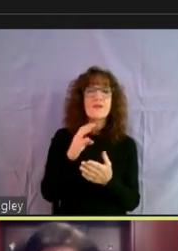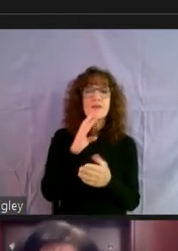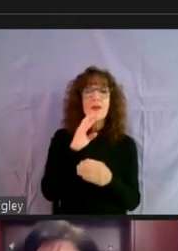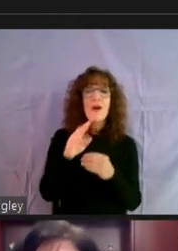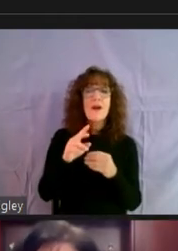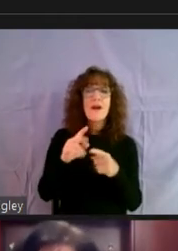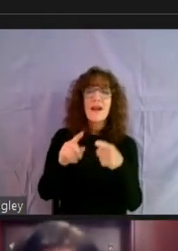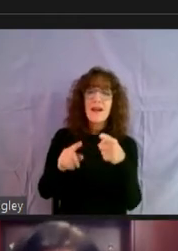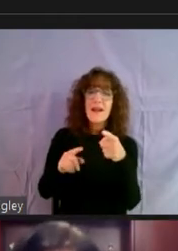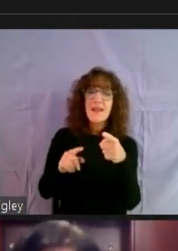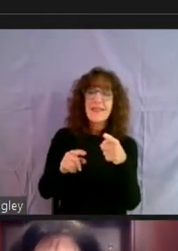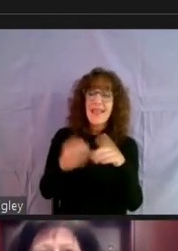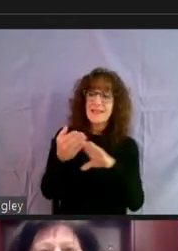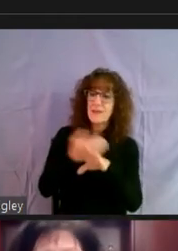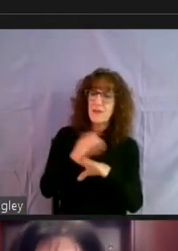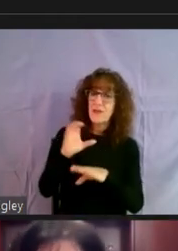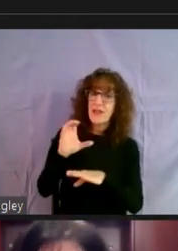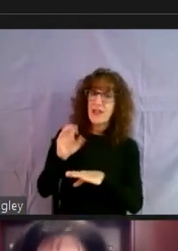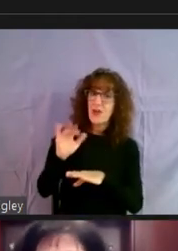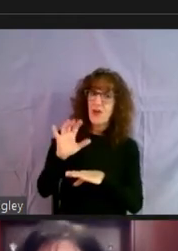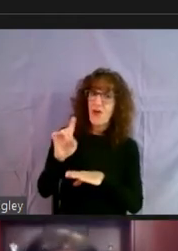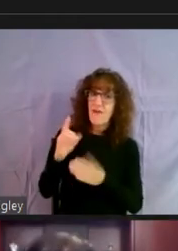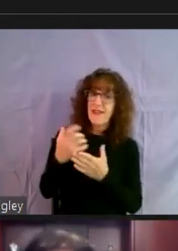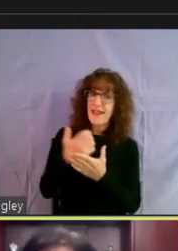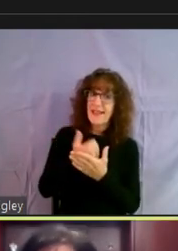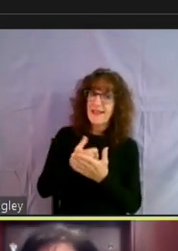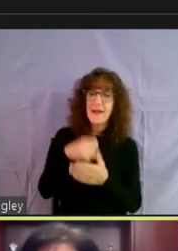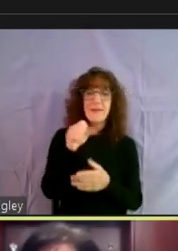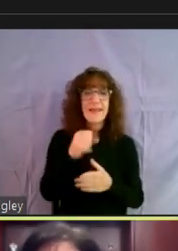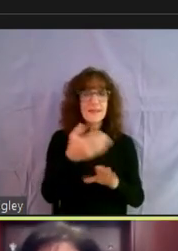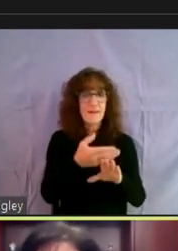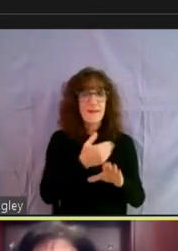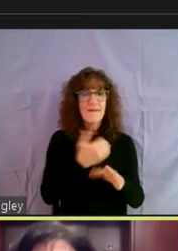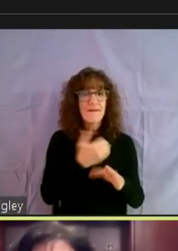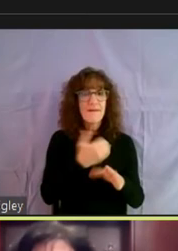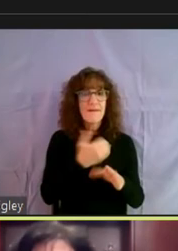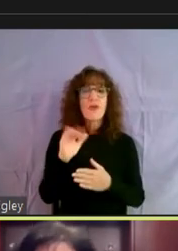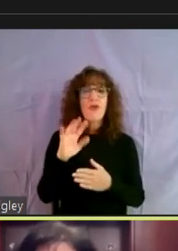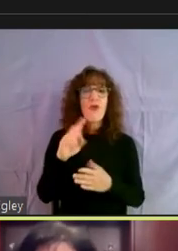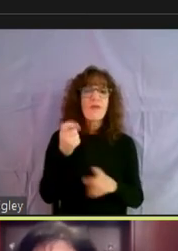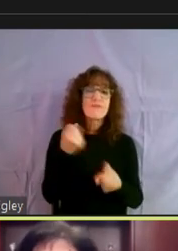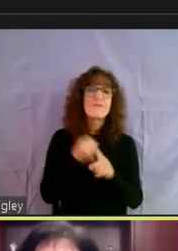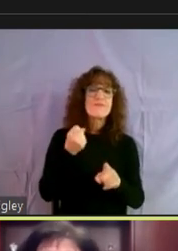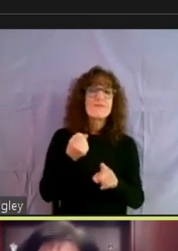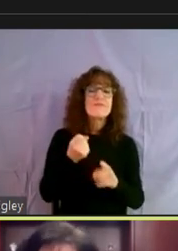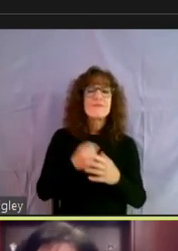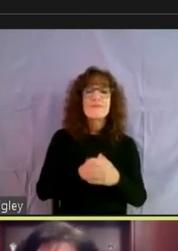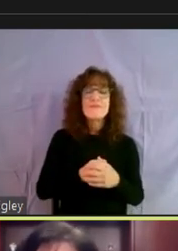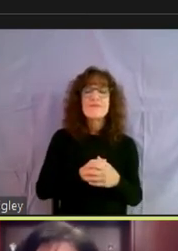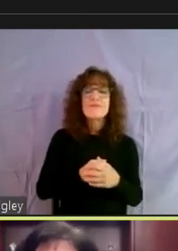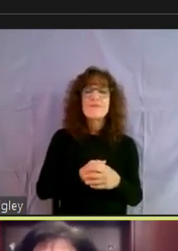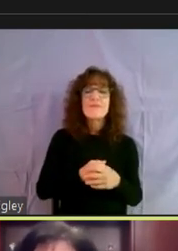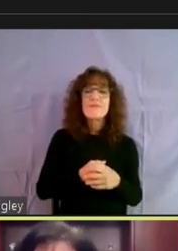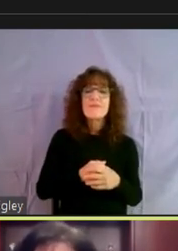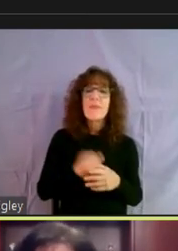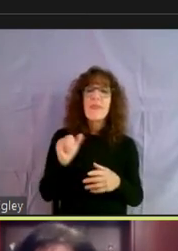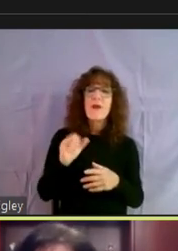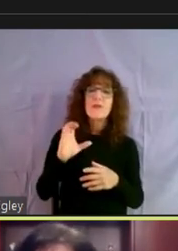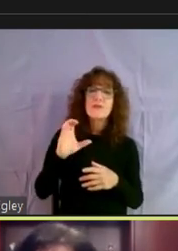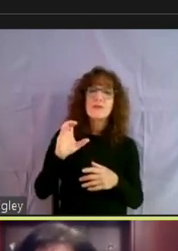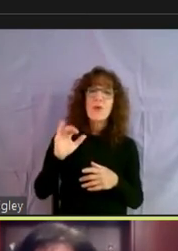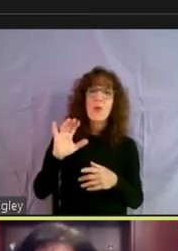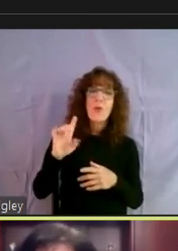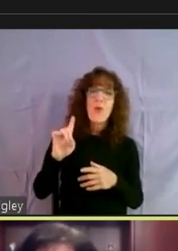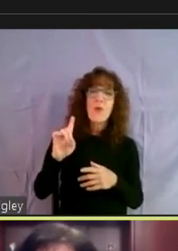by that's pre COVID income, pre COVID income. Yep. Okay. Yep. And, um, also COVID income,